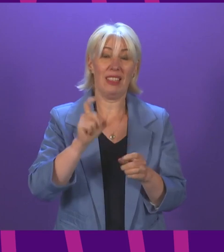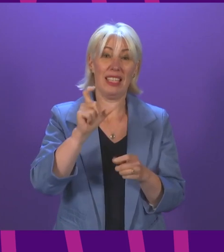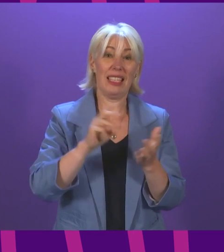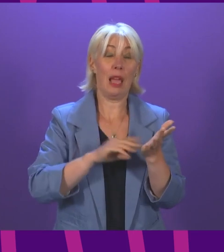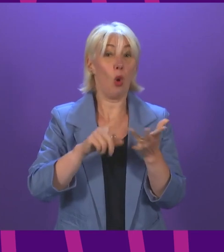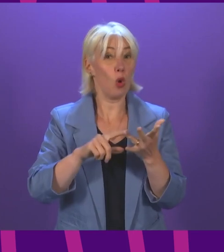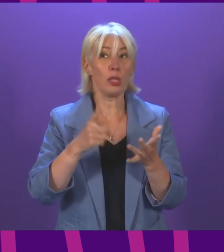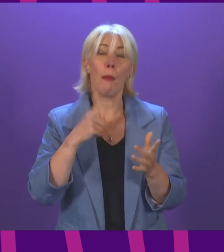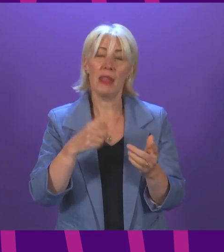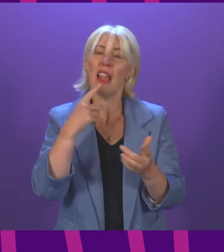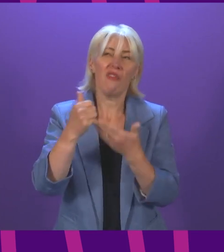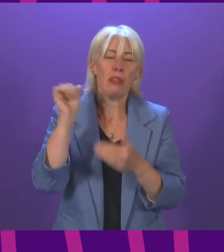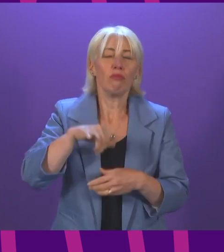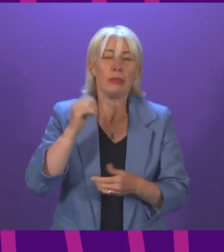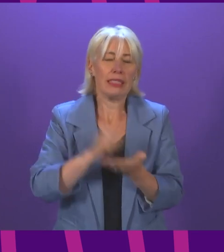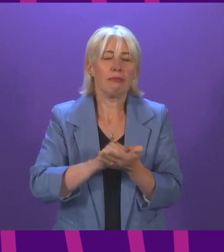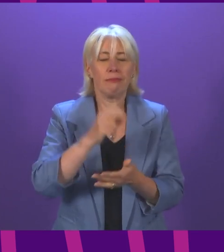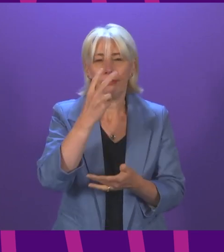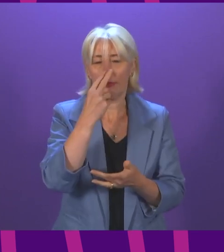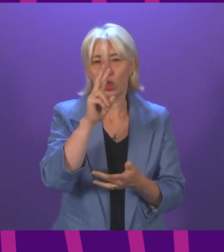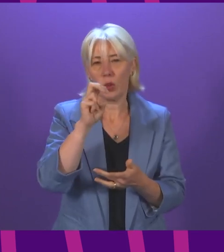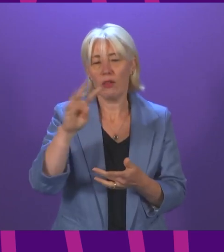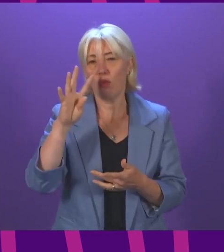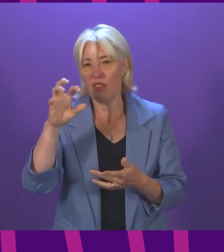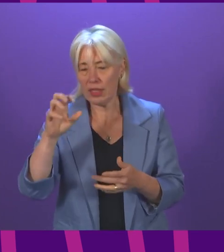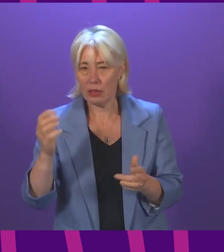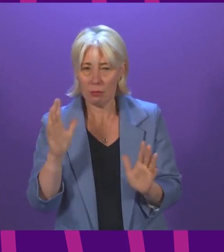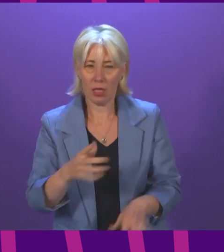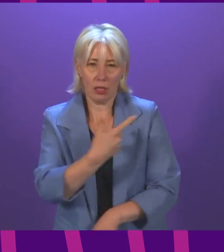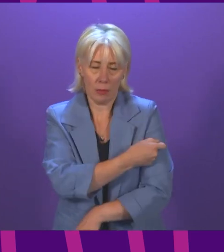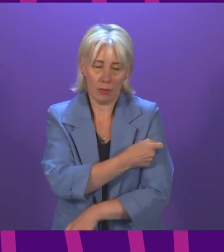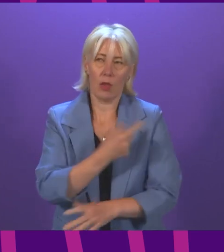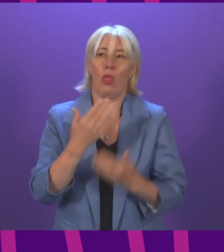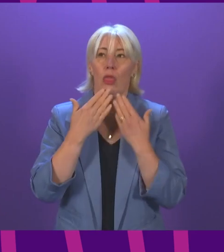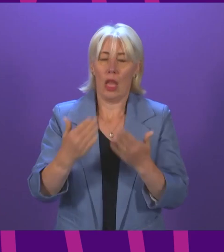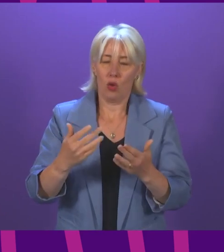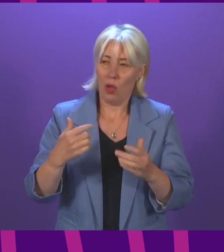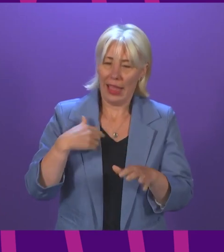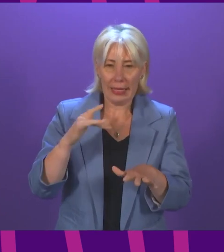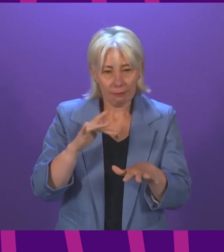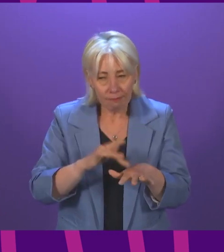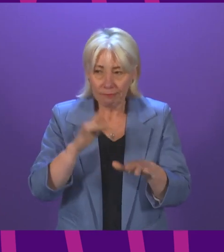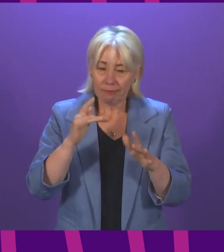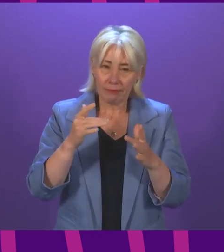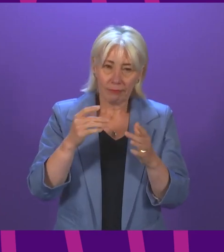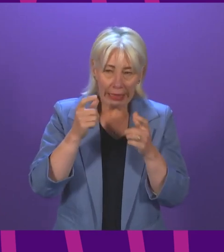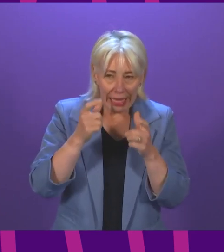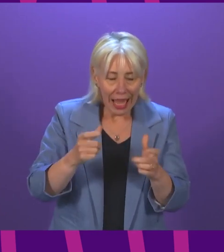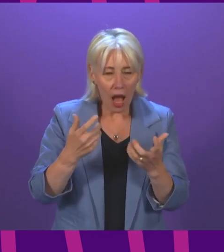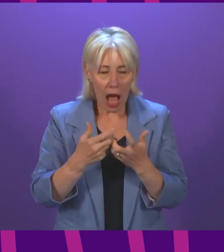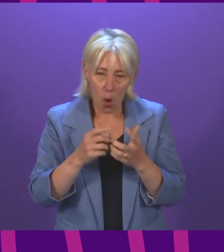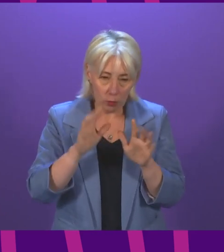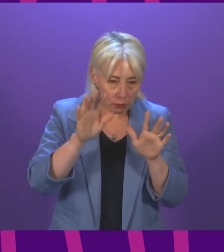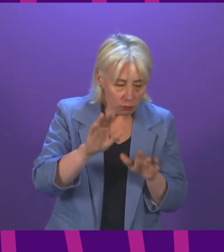our vaccinators for the care and sensitivity with which they are helping particularly younger people and their parents and carers